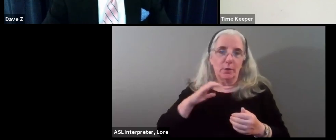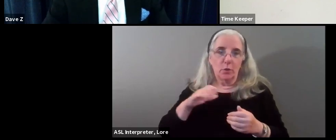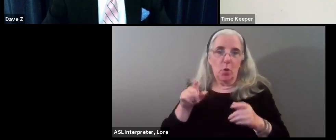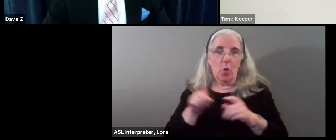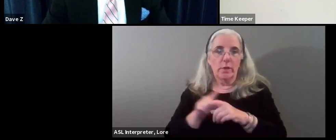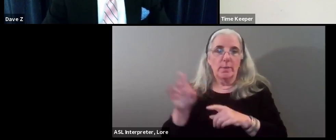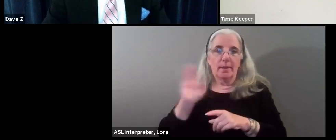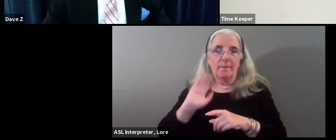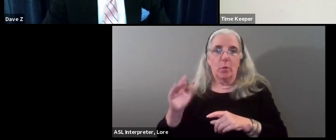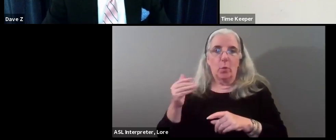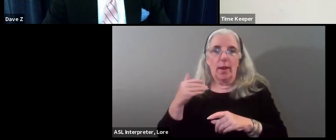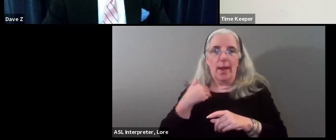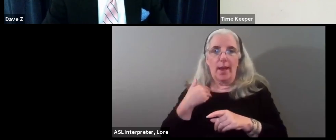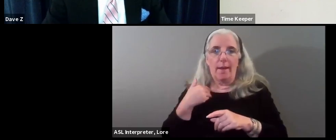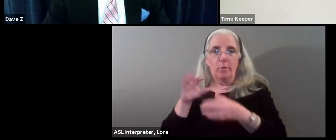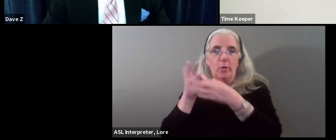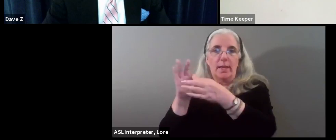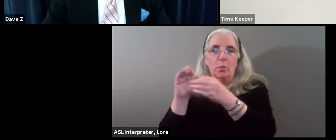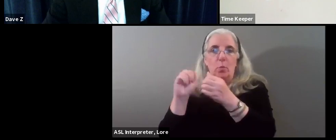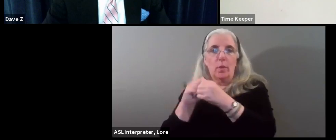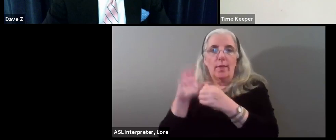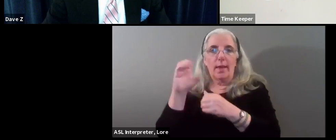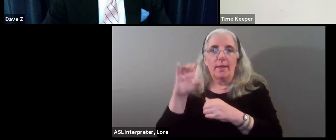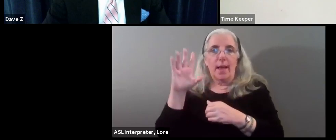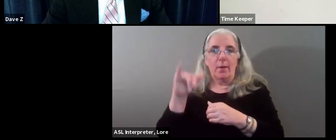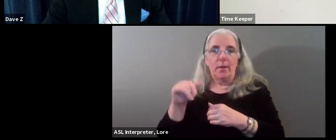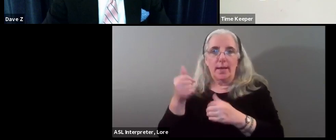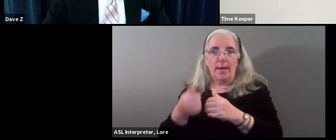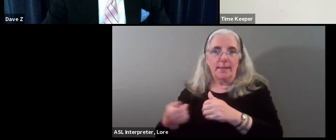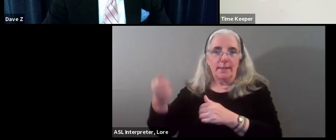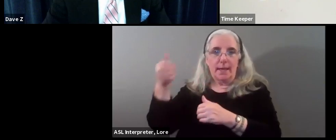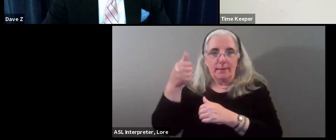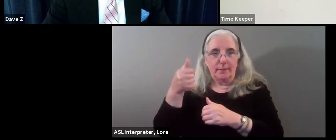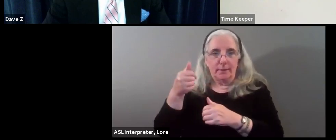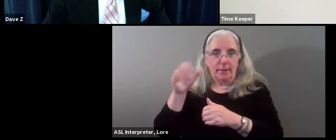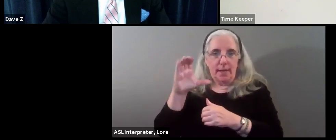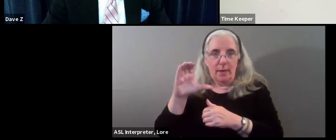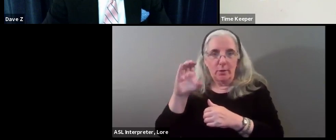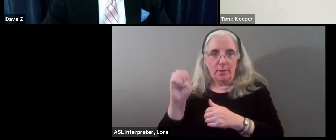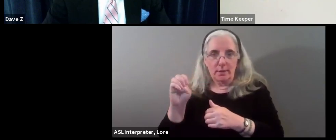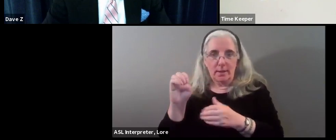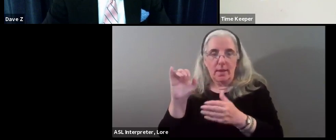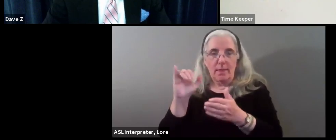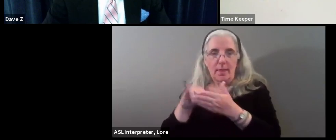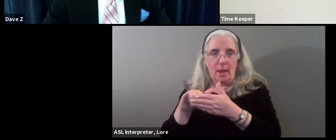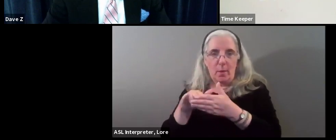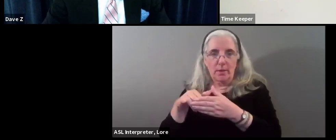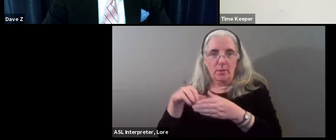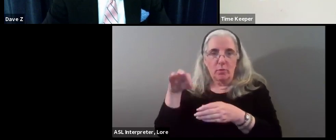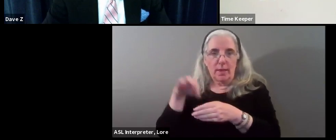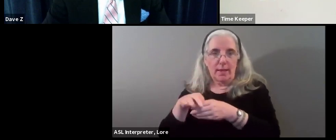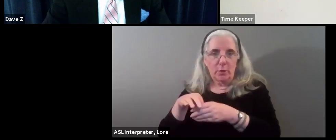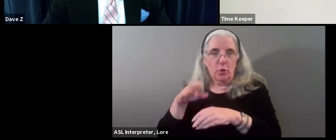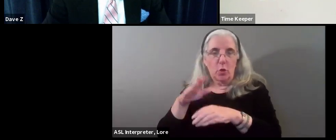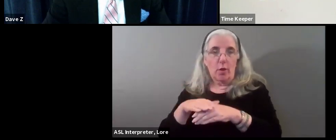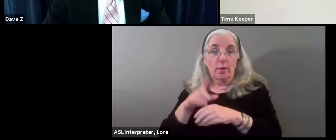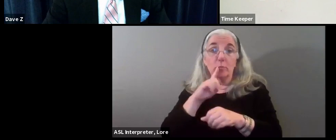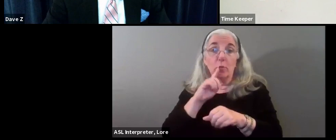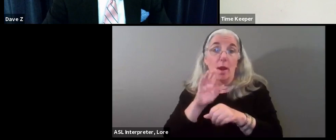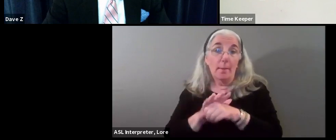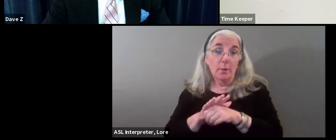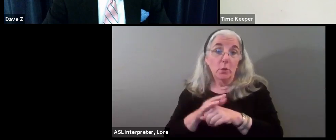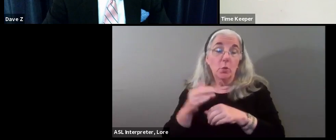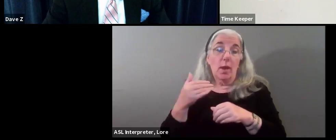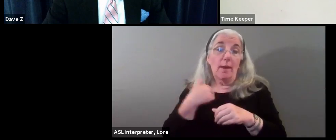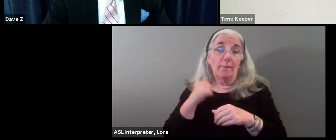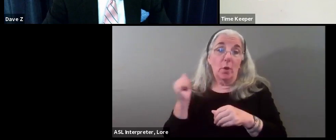the past with the county executive, the previous county executive of which was elected on a promise to have